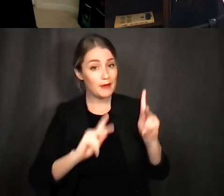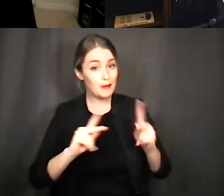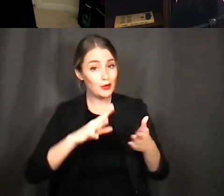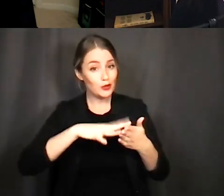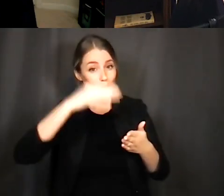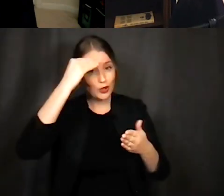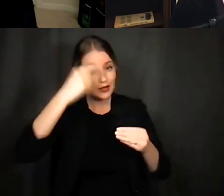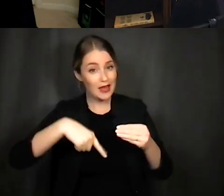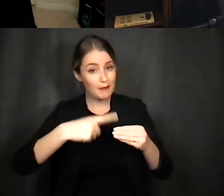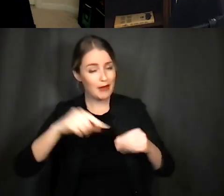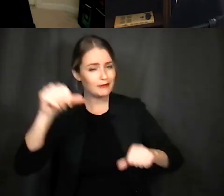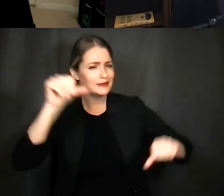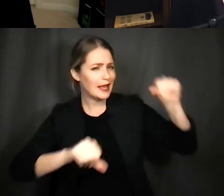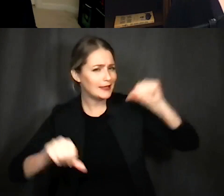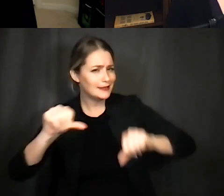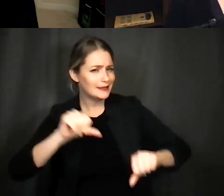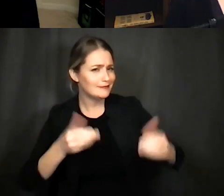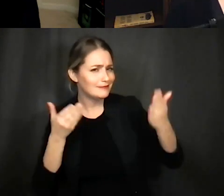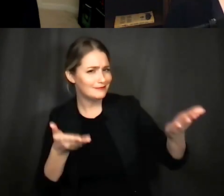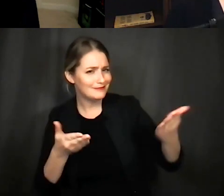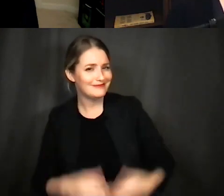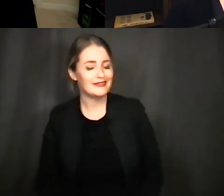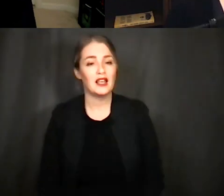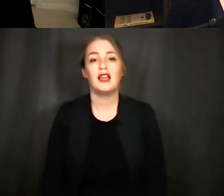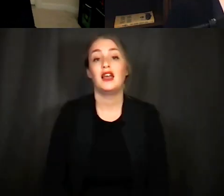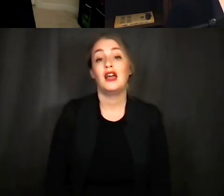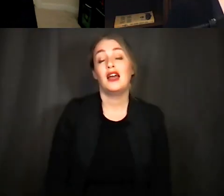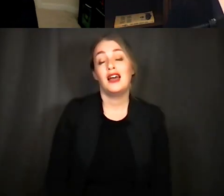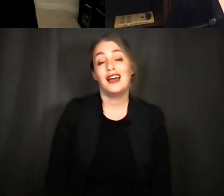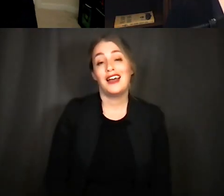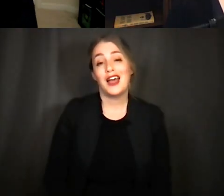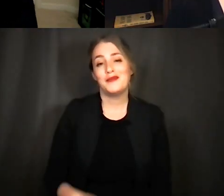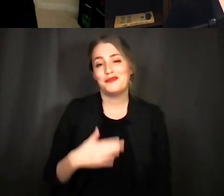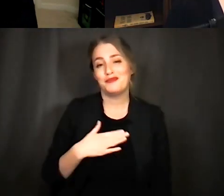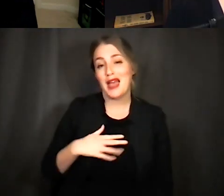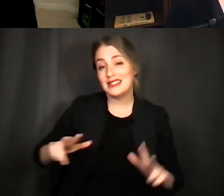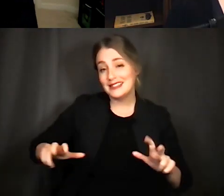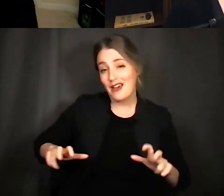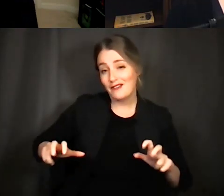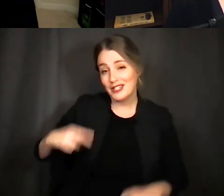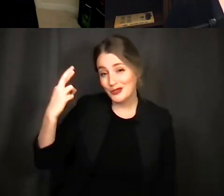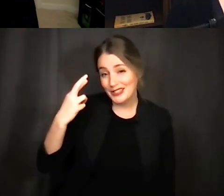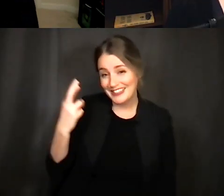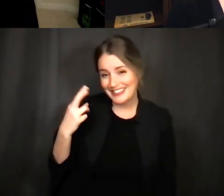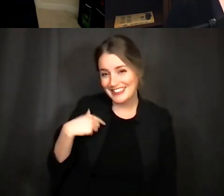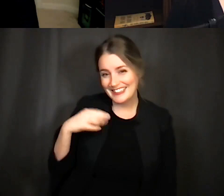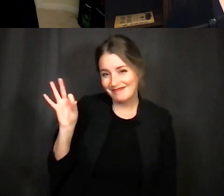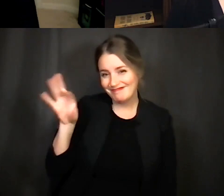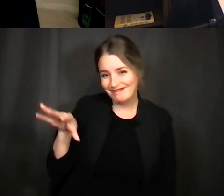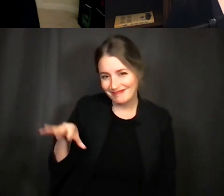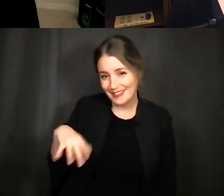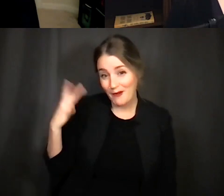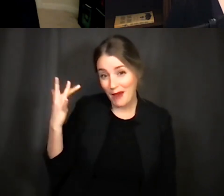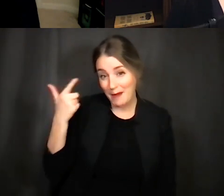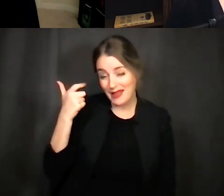well i can give my um my selfish reason which is uh because